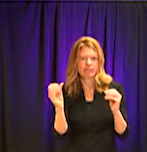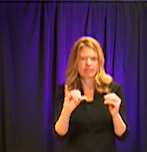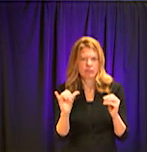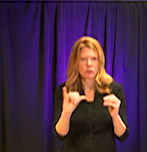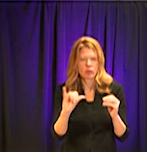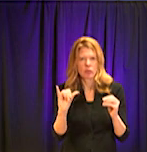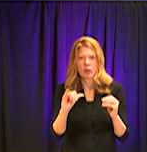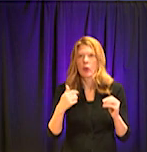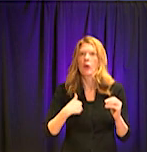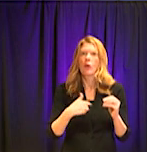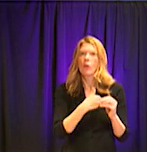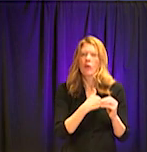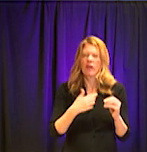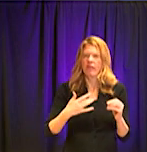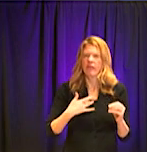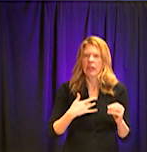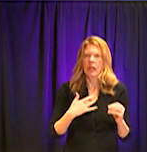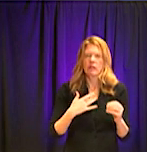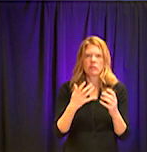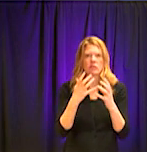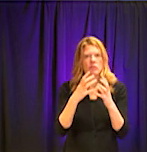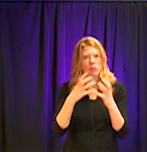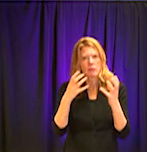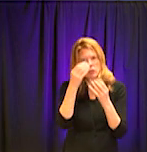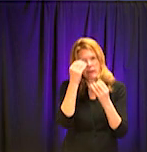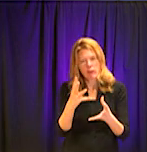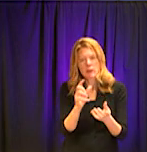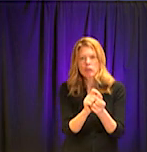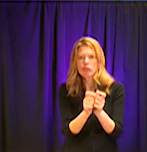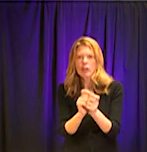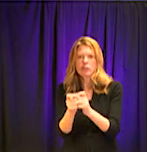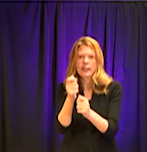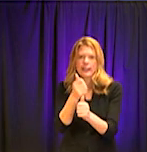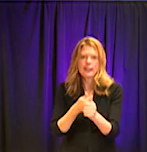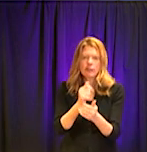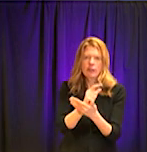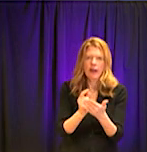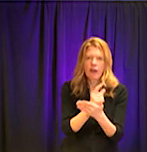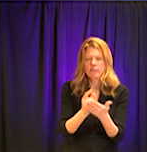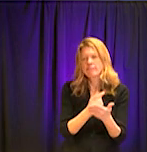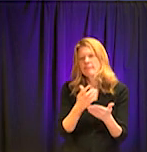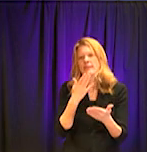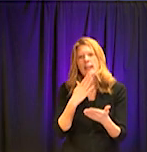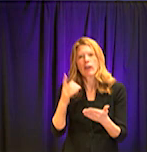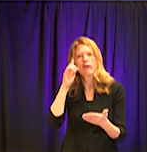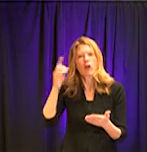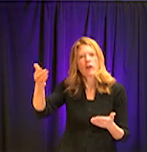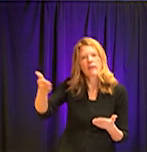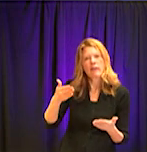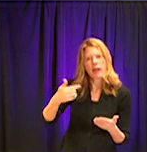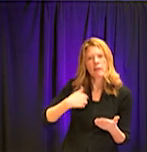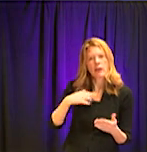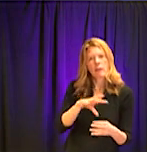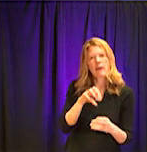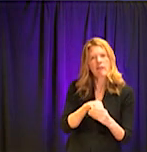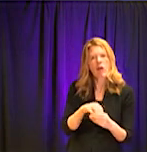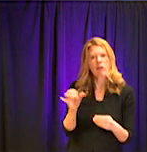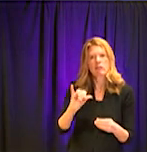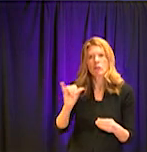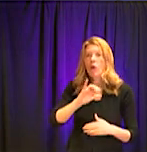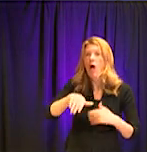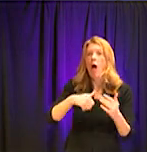by the hour, it seems, or is added to. And again, thank you very much for inviting me to participate as well. Everybody,